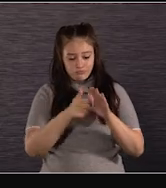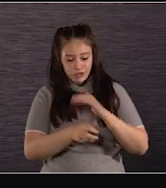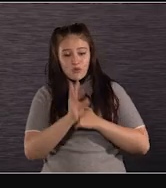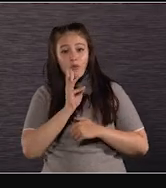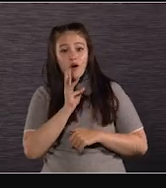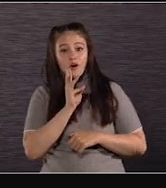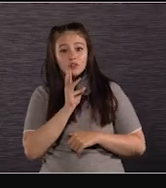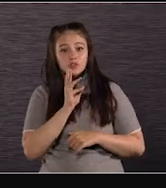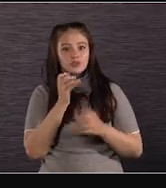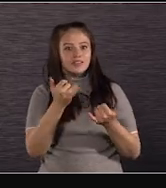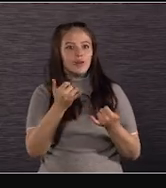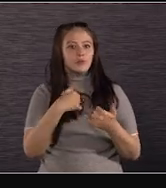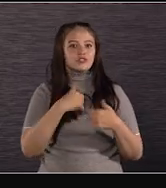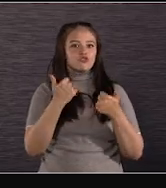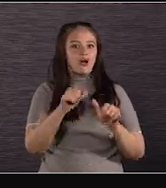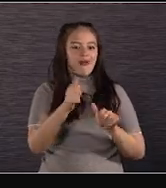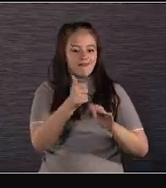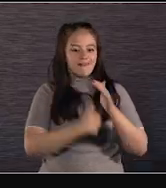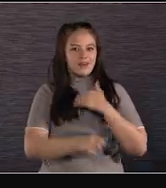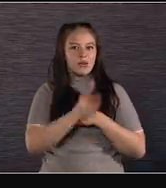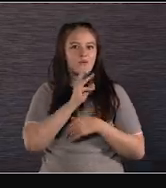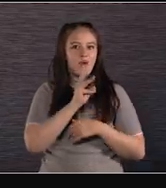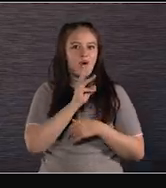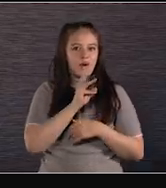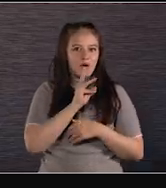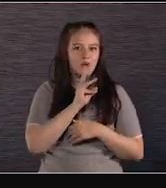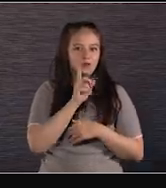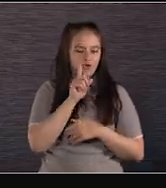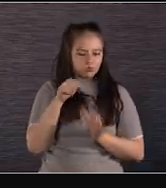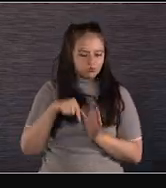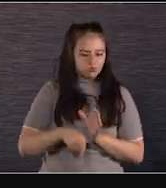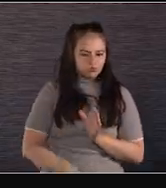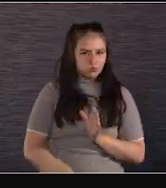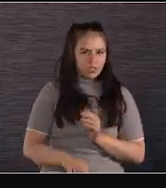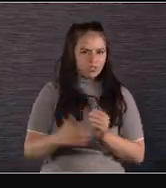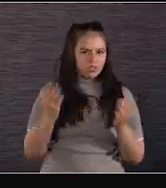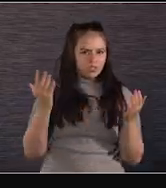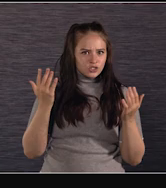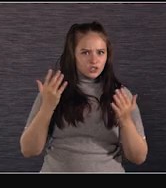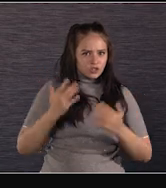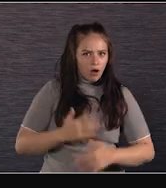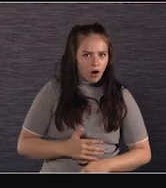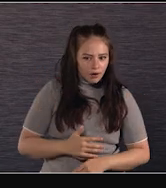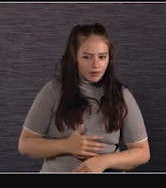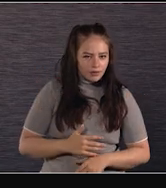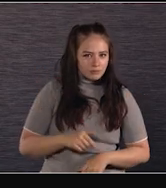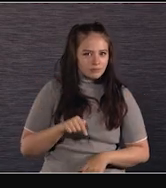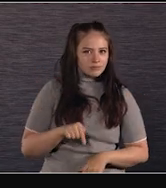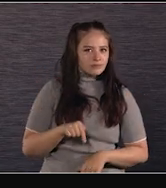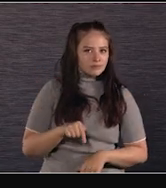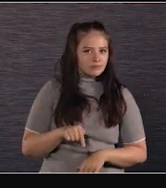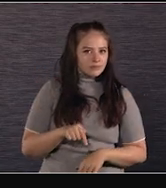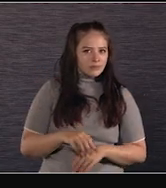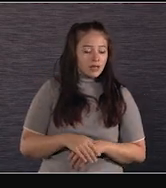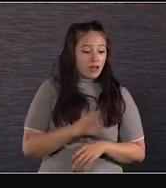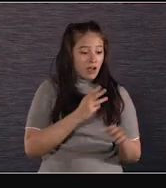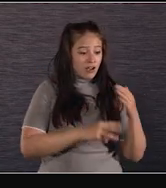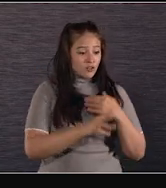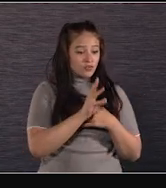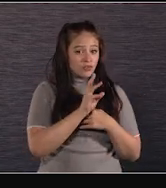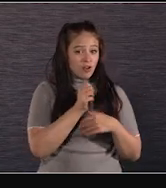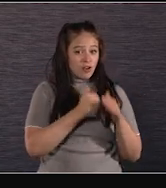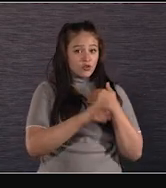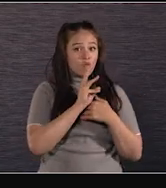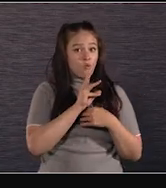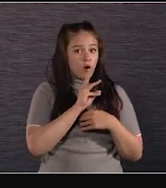good. So today we were out there, and we had the dark BC waters, as we do. For underwater photography, want, you know,